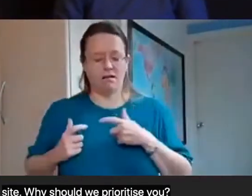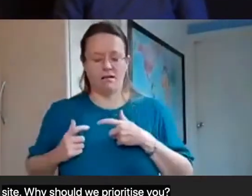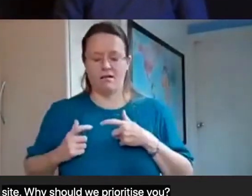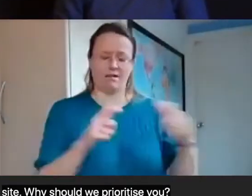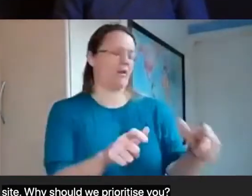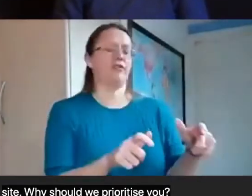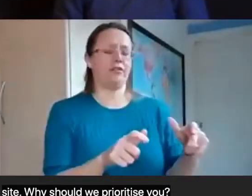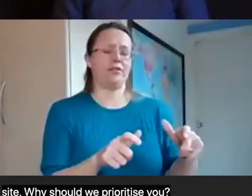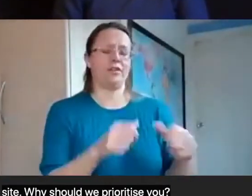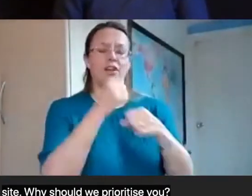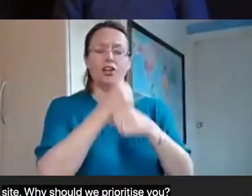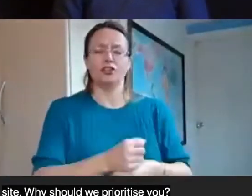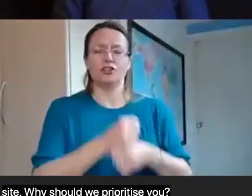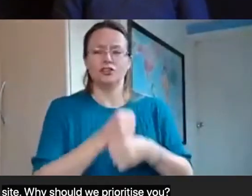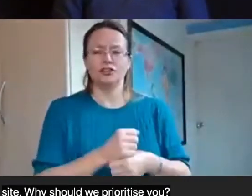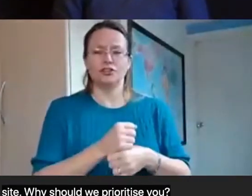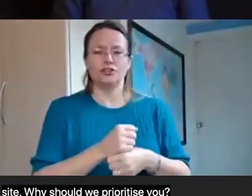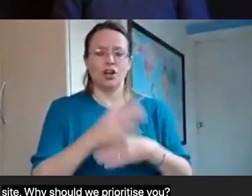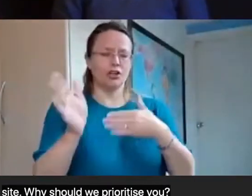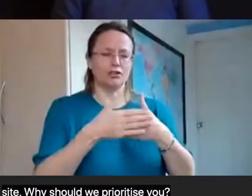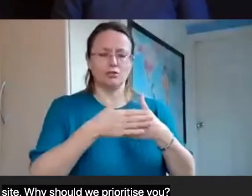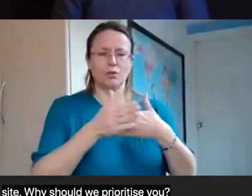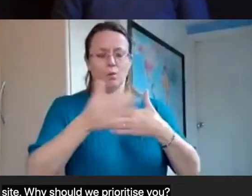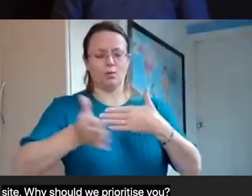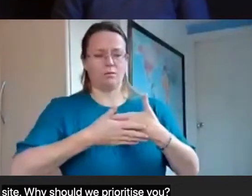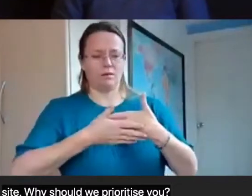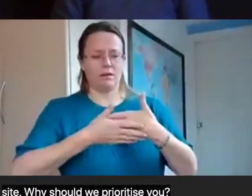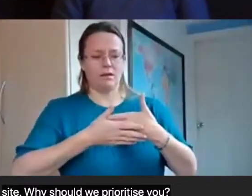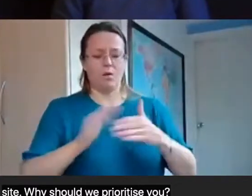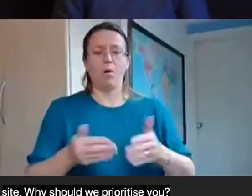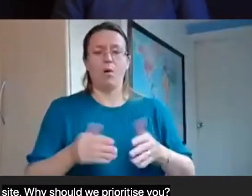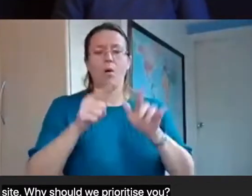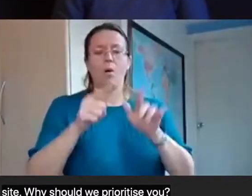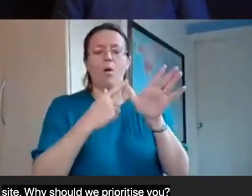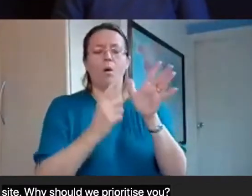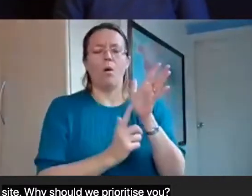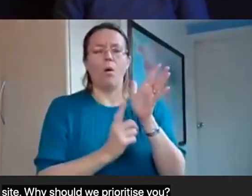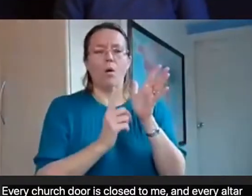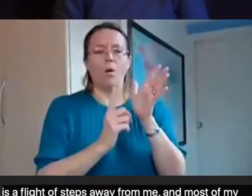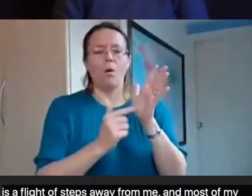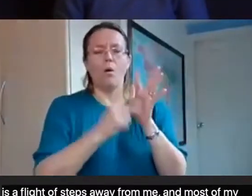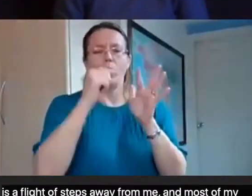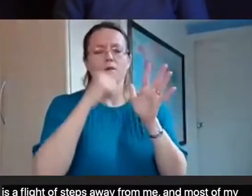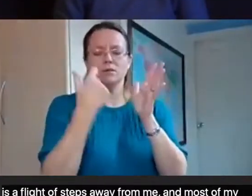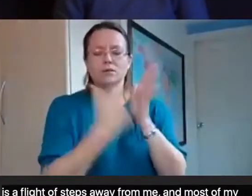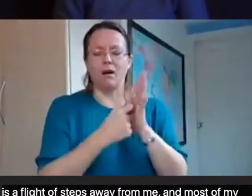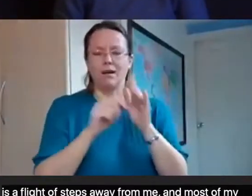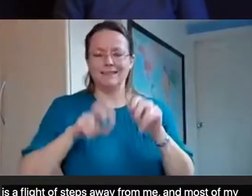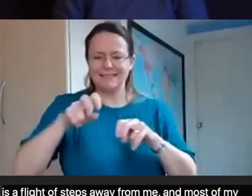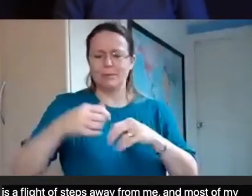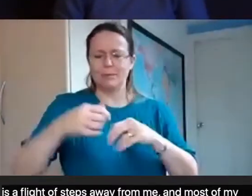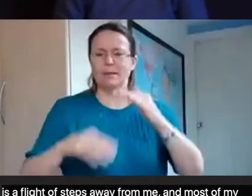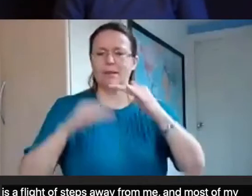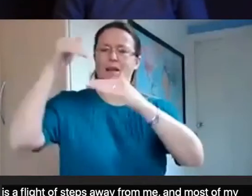closed to me and every altar is a flight of steps away from me. And most of my experiences in churches are painful. So why am I putting myself through this Sunday